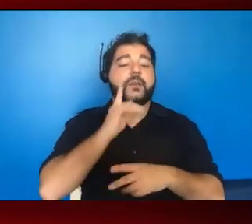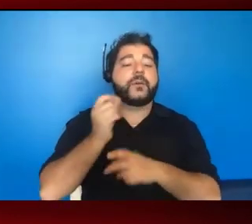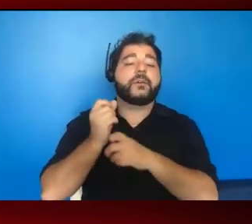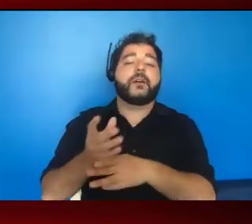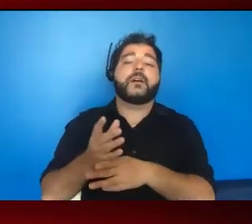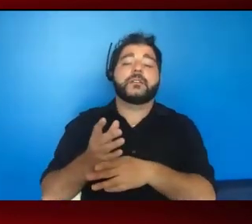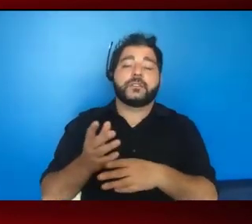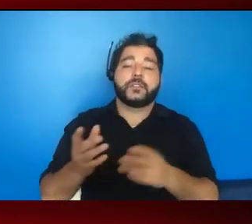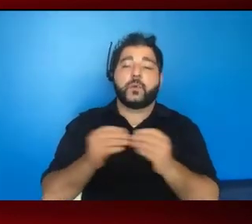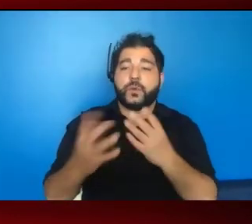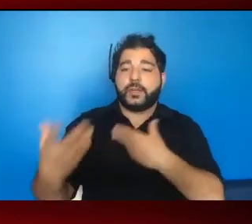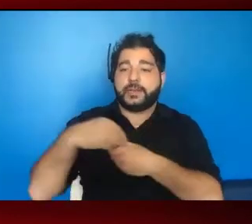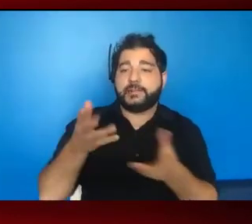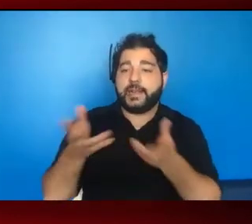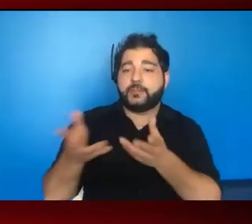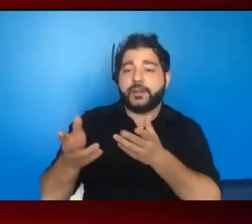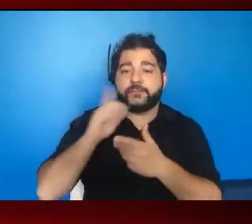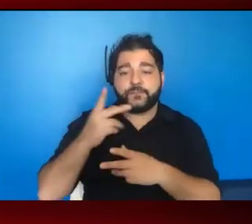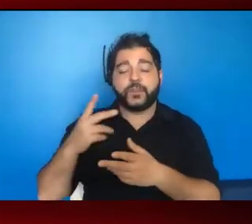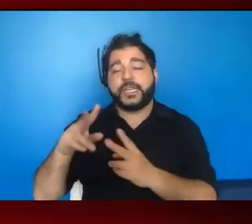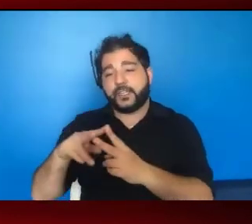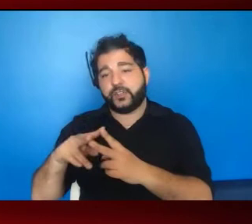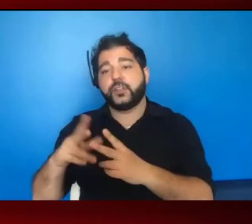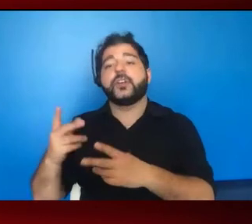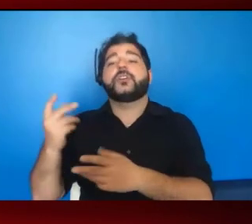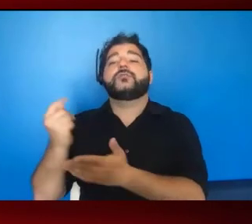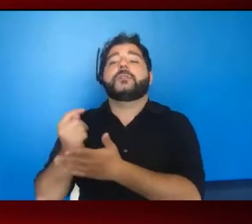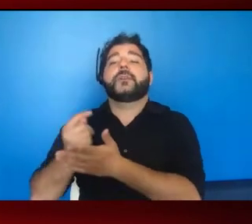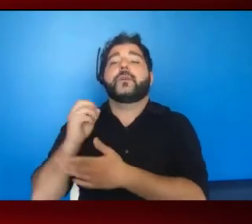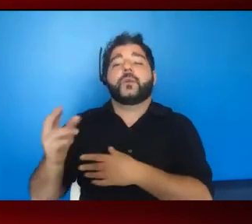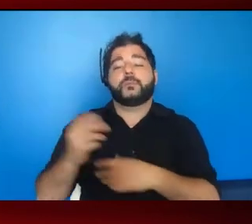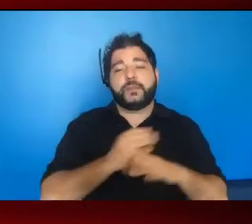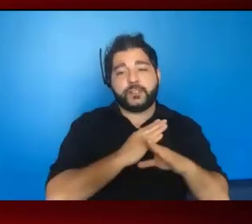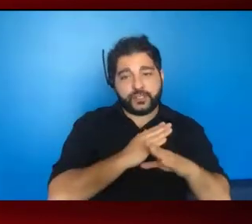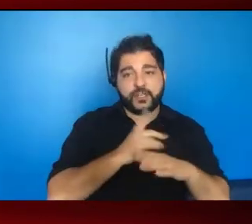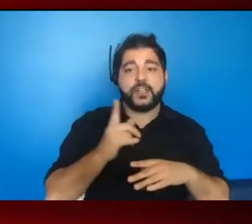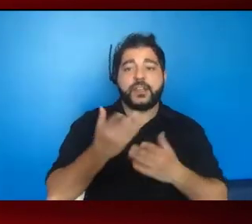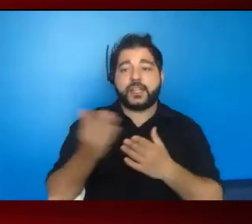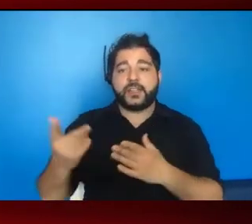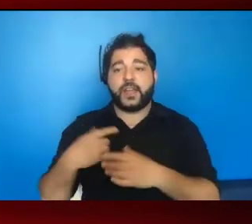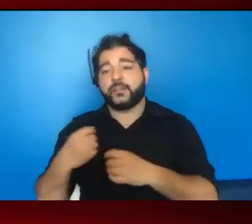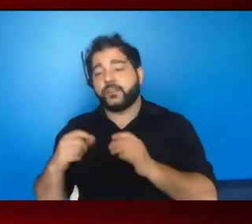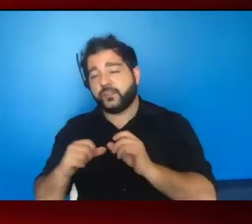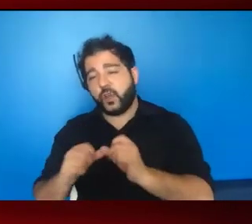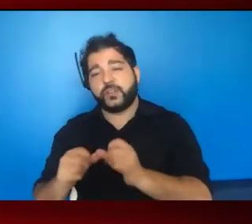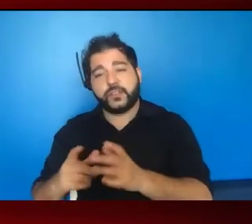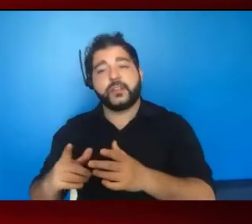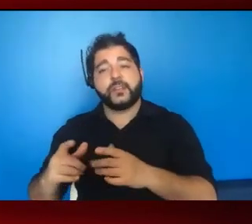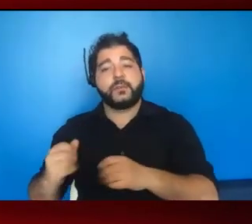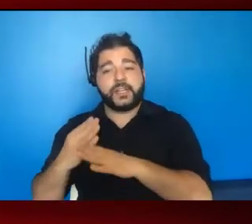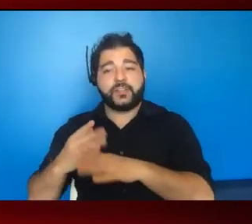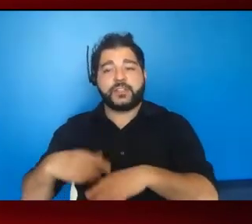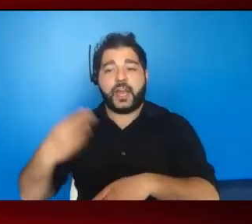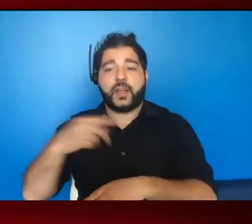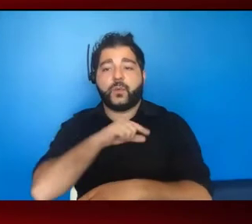engagement, whether it's for treatment or prevention. The engine that fuels engagement is high quality care and services, whether